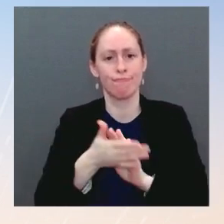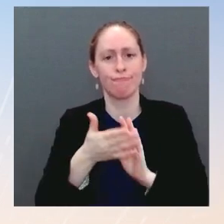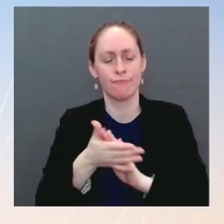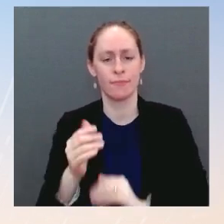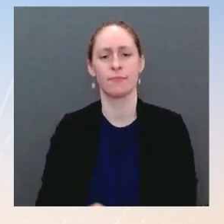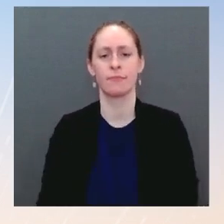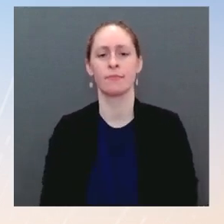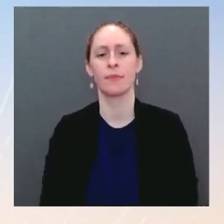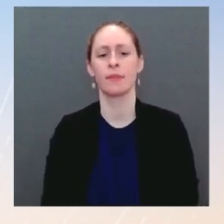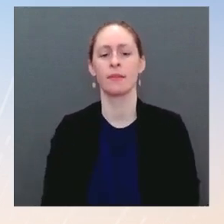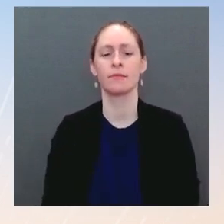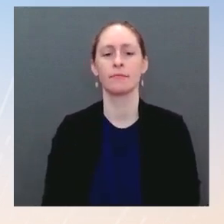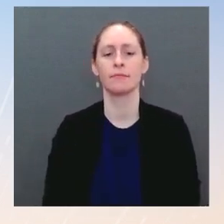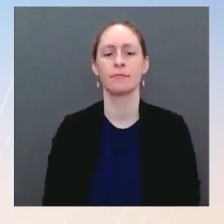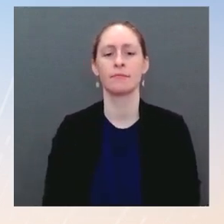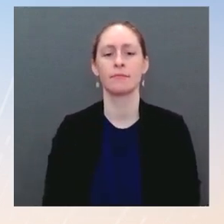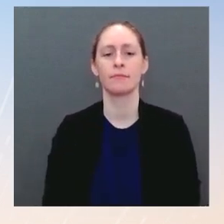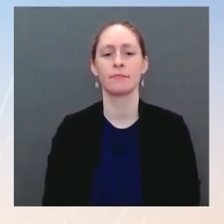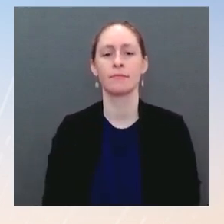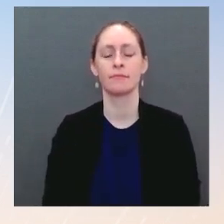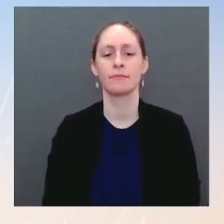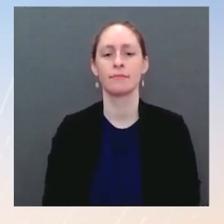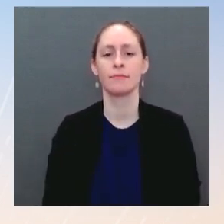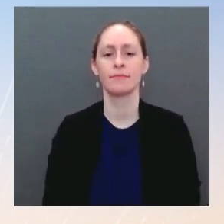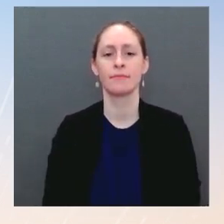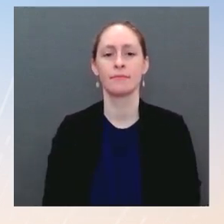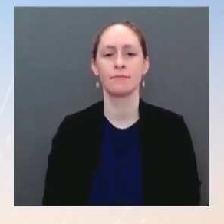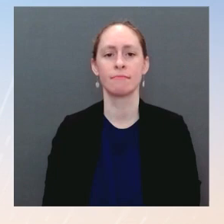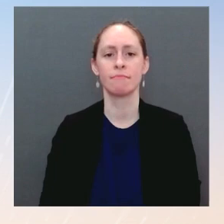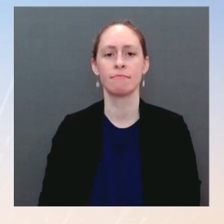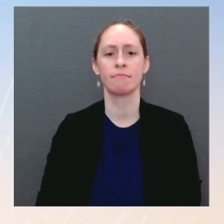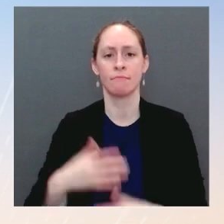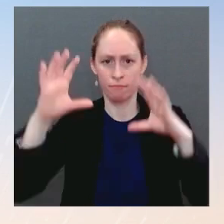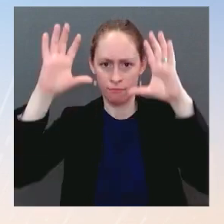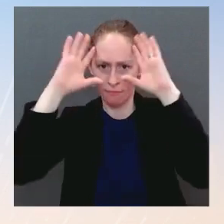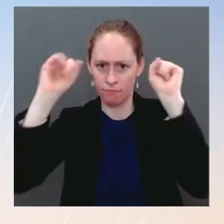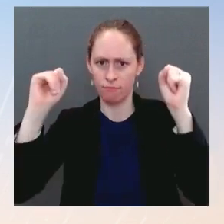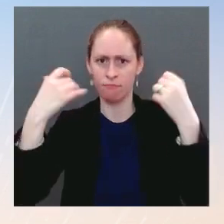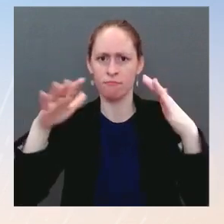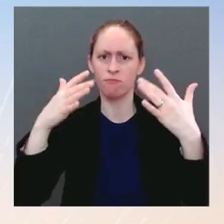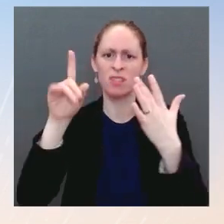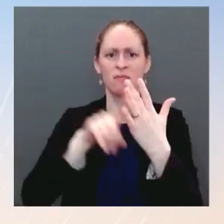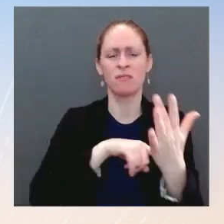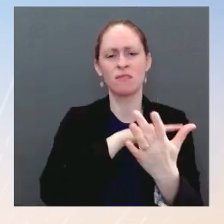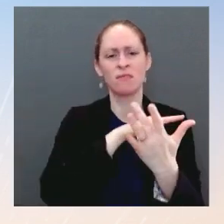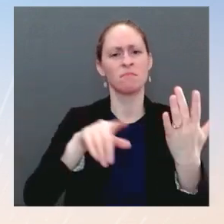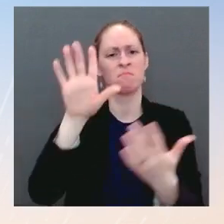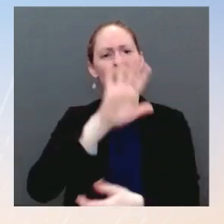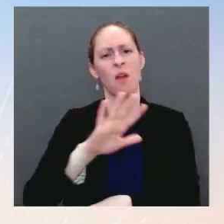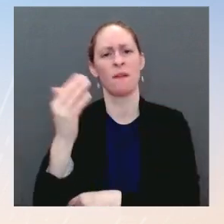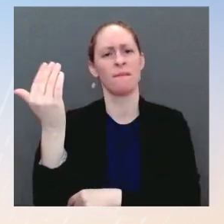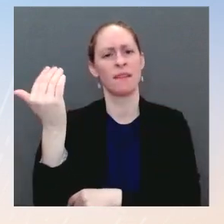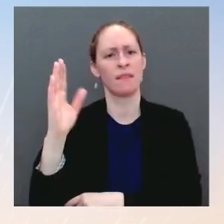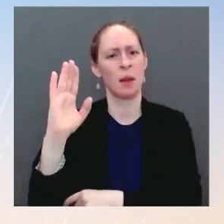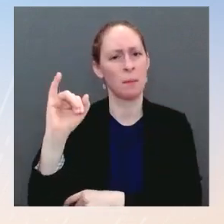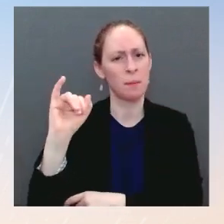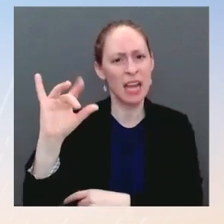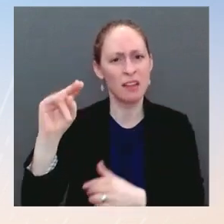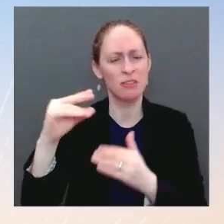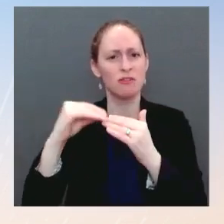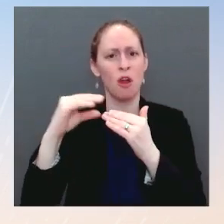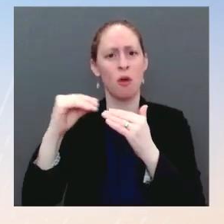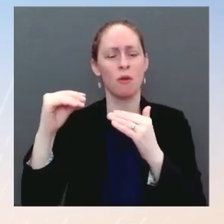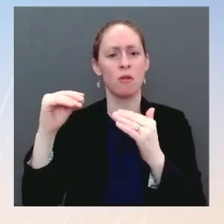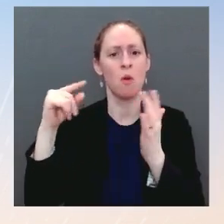— he's canceled $15 billion of student loans during his first year in office. Obviously, as we get closer to the timeline in May,